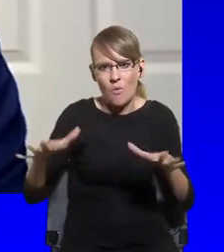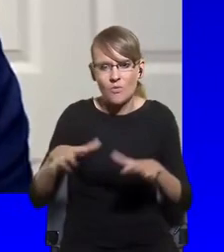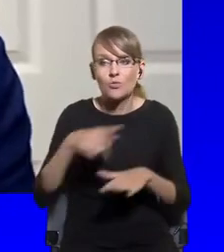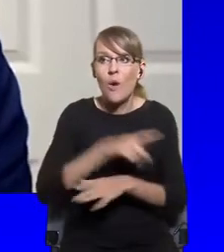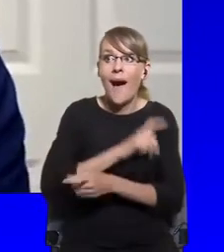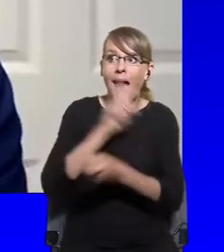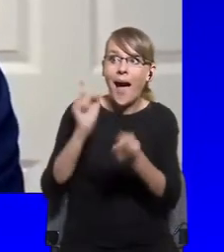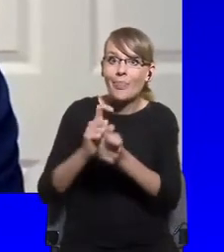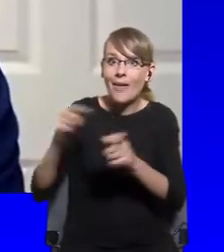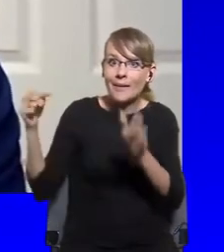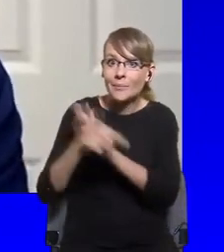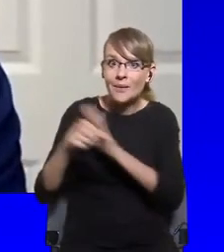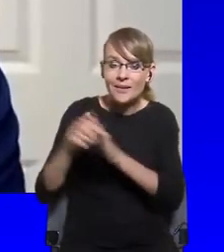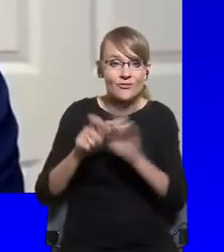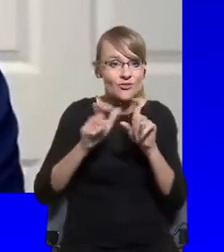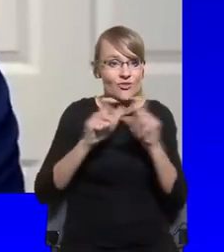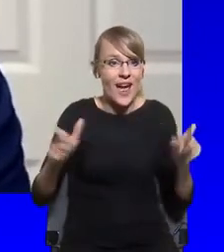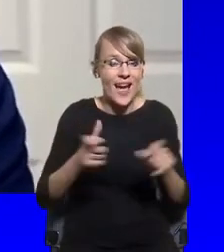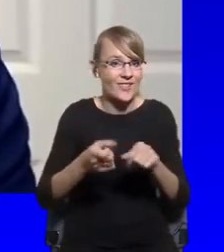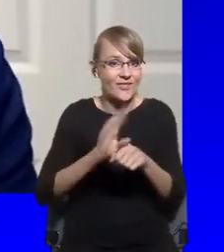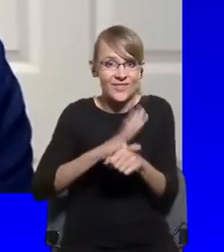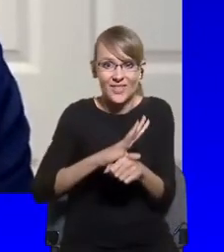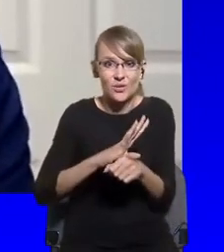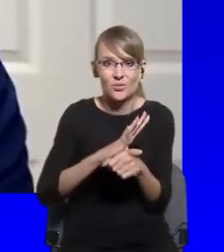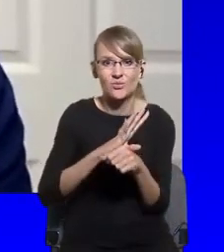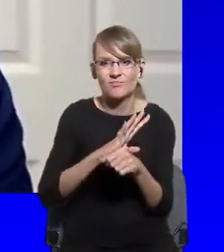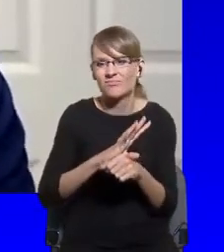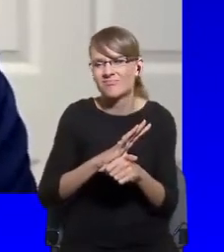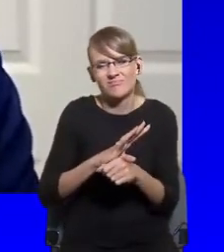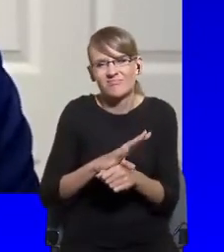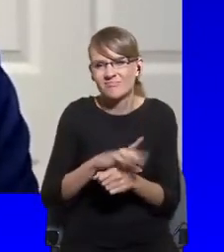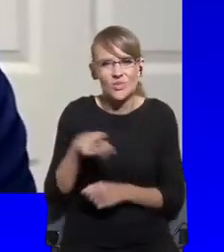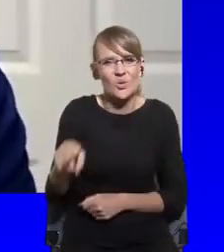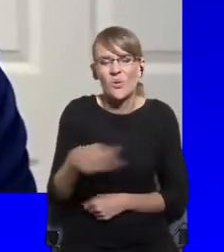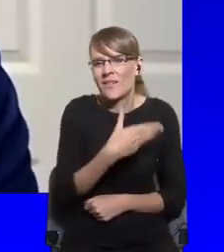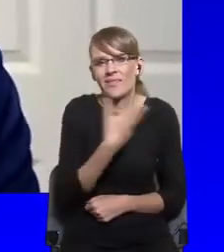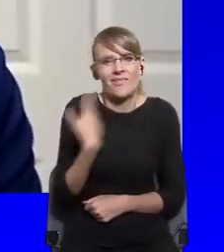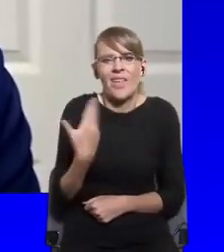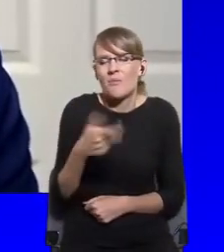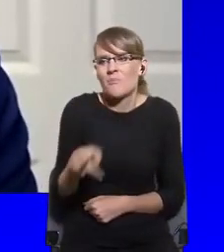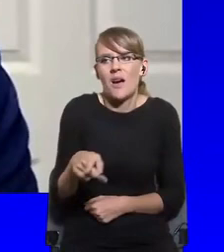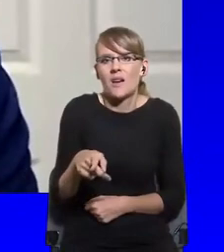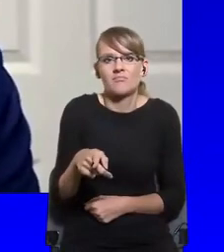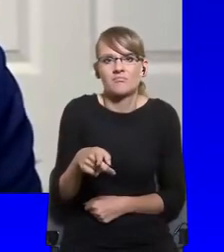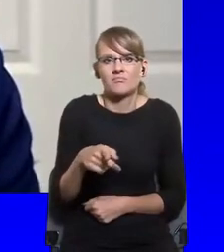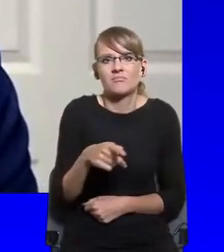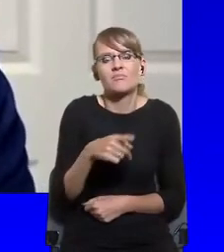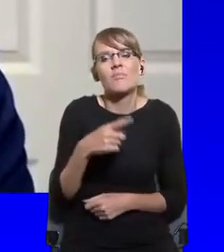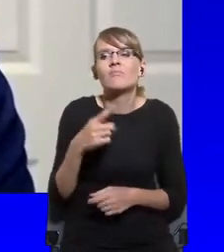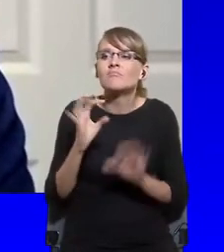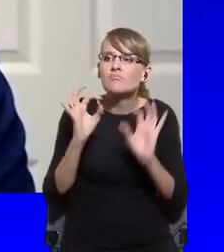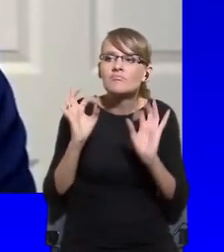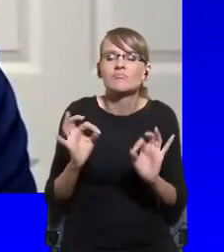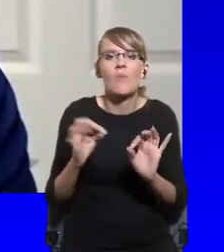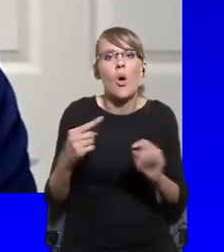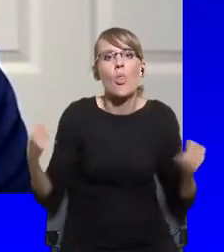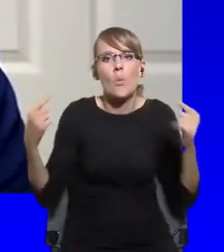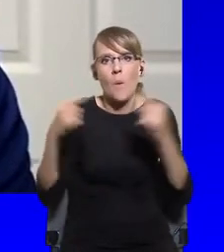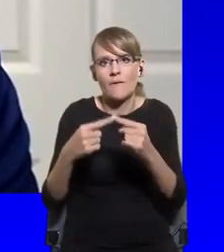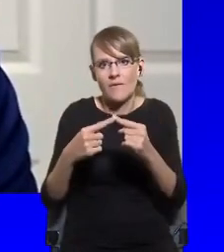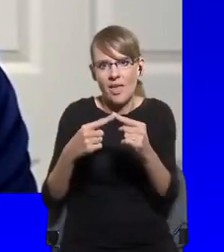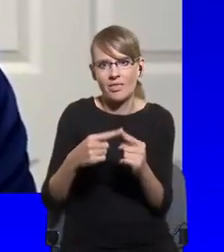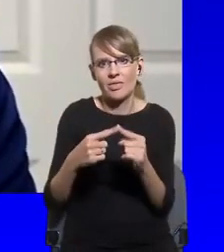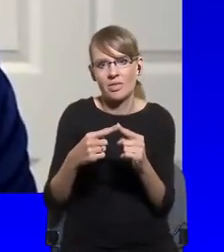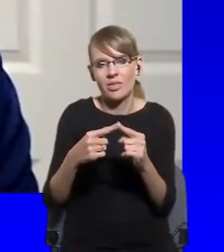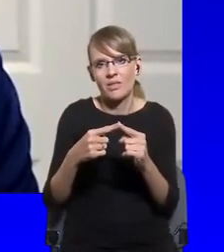with stereotypes about, you know, the migrant being the problem bringing COVID to the country. Well,